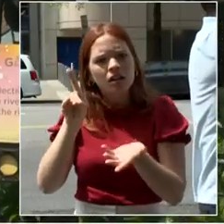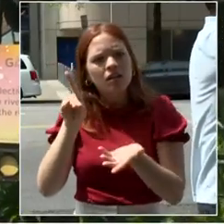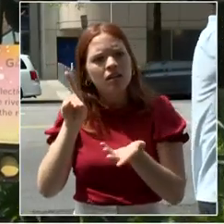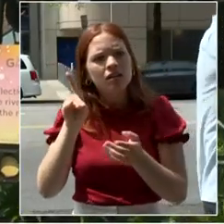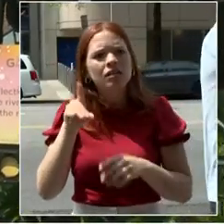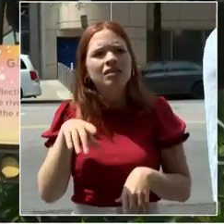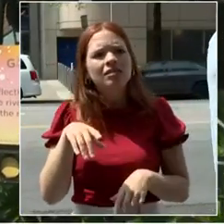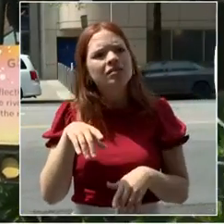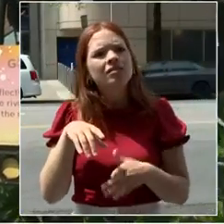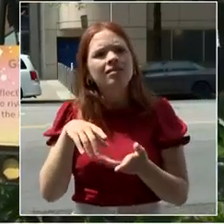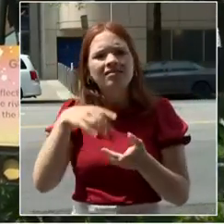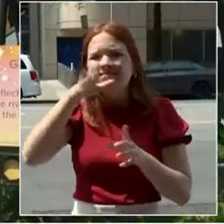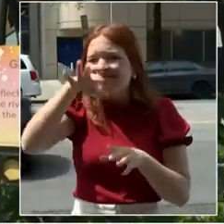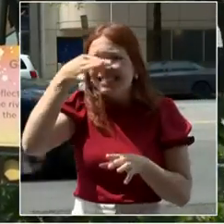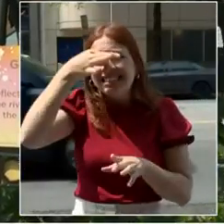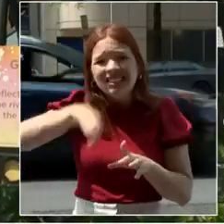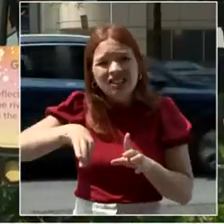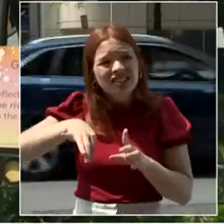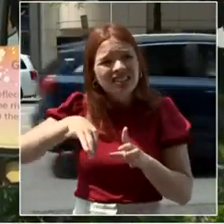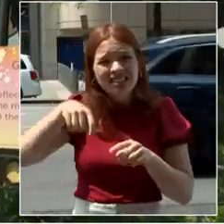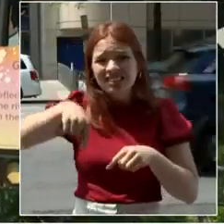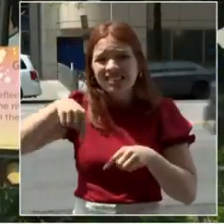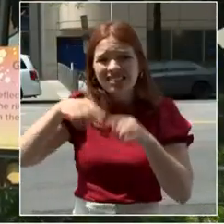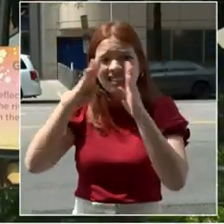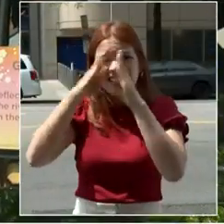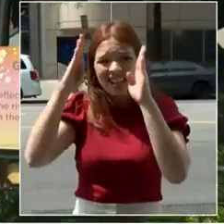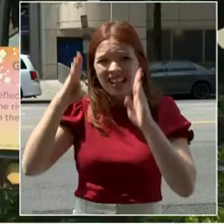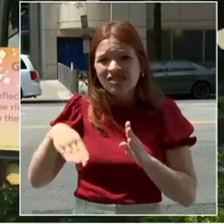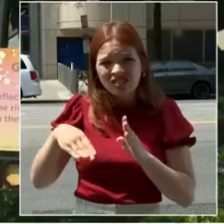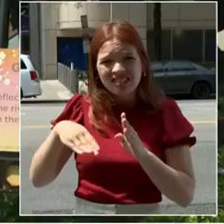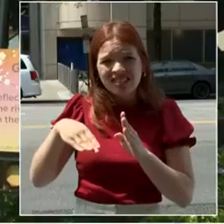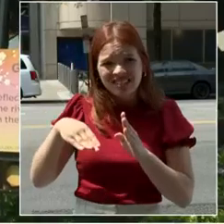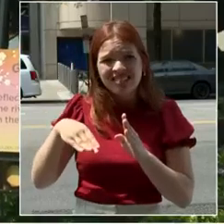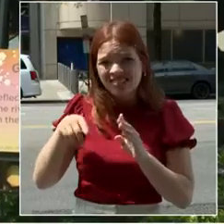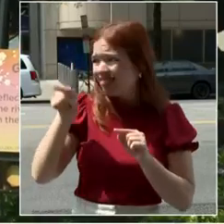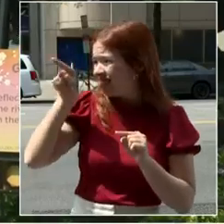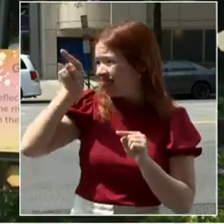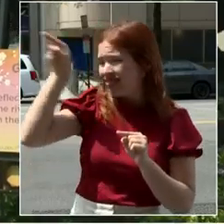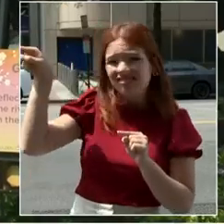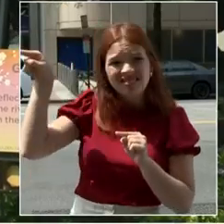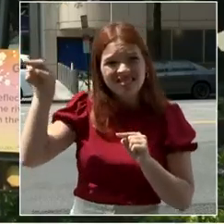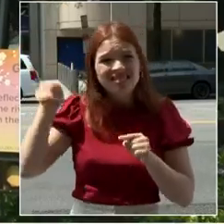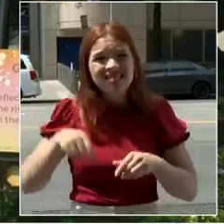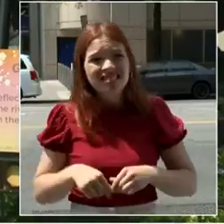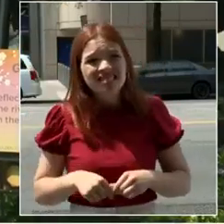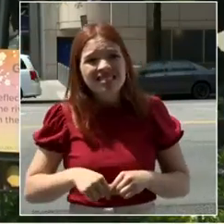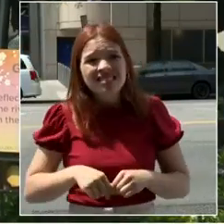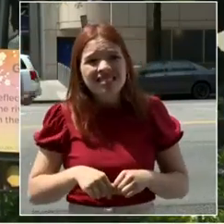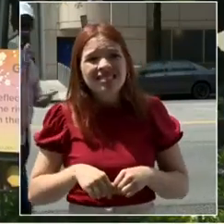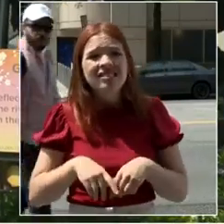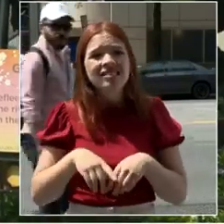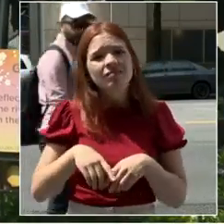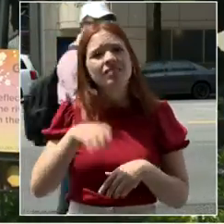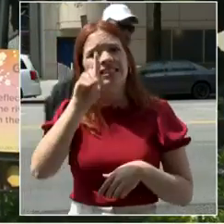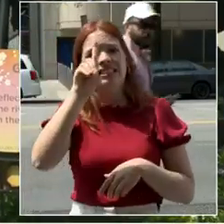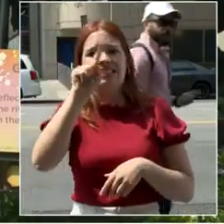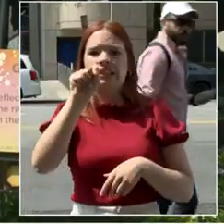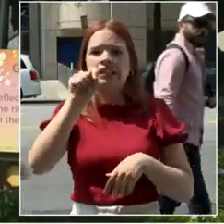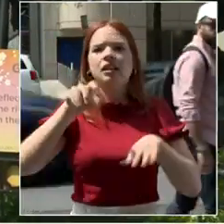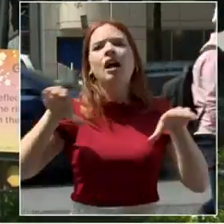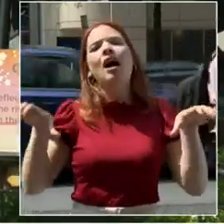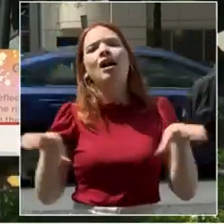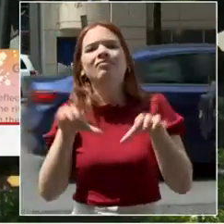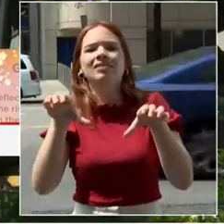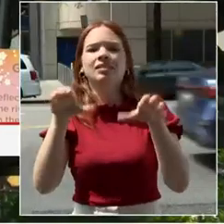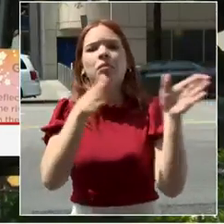blocks from the White House to launch our downtown action plan efforts. We're here today